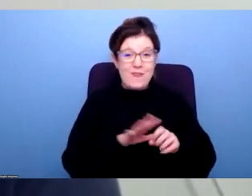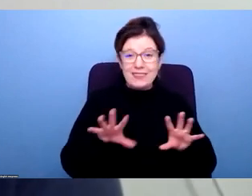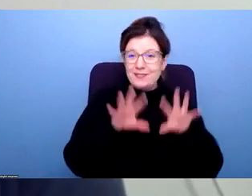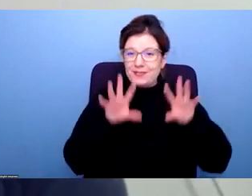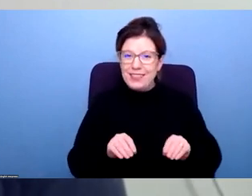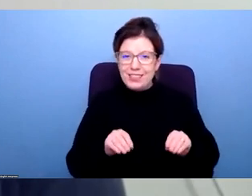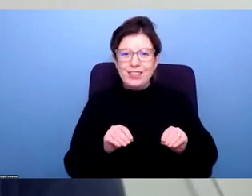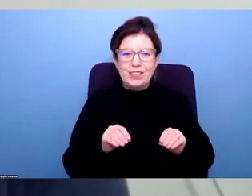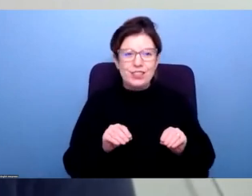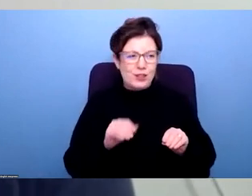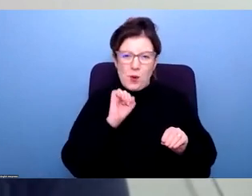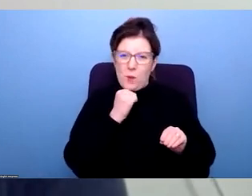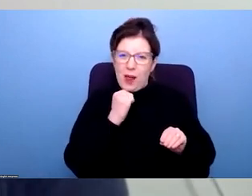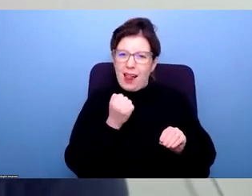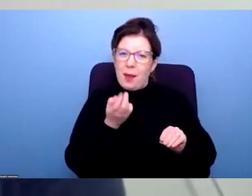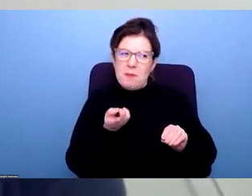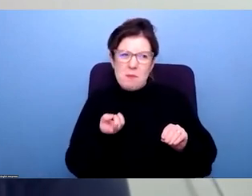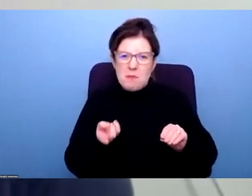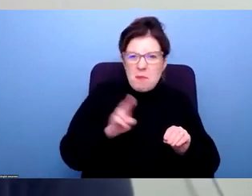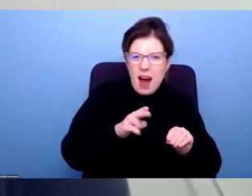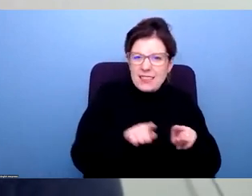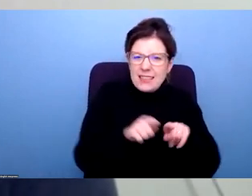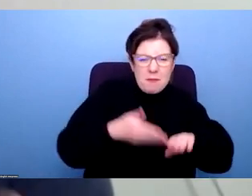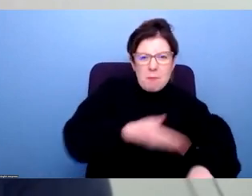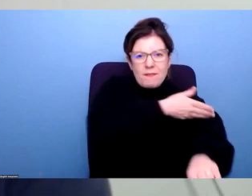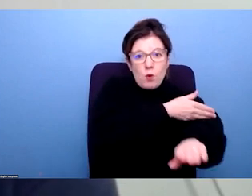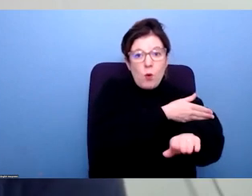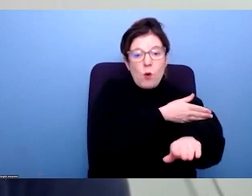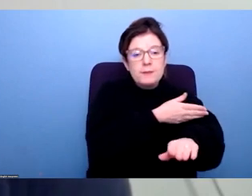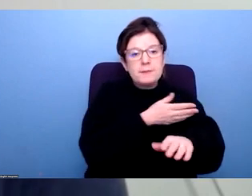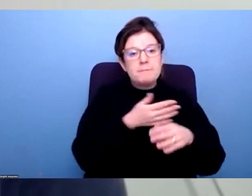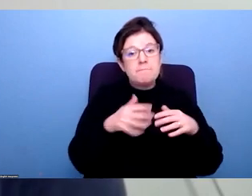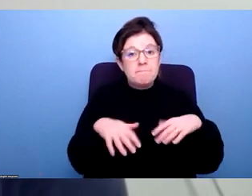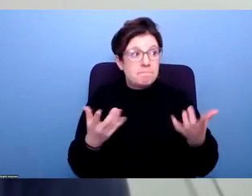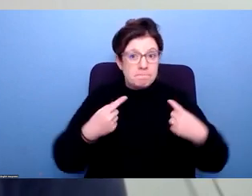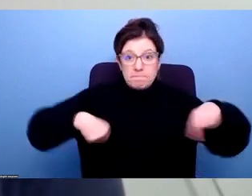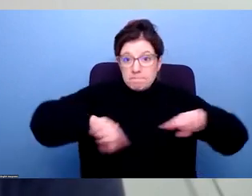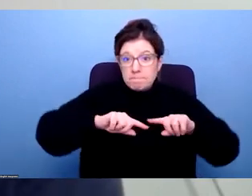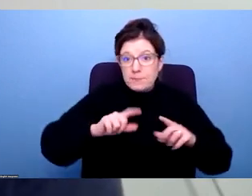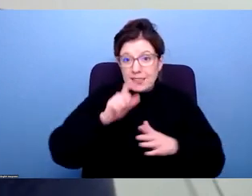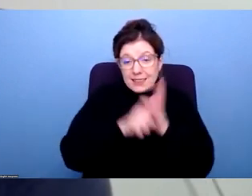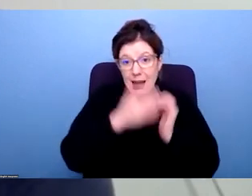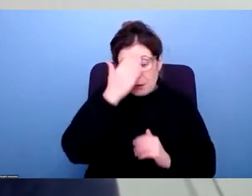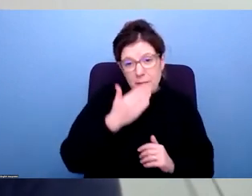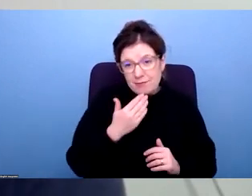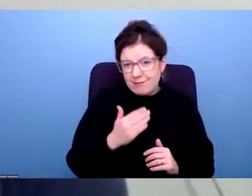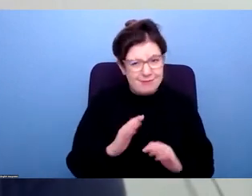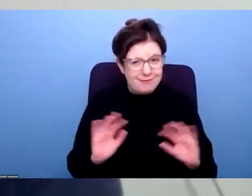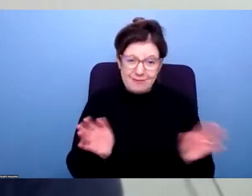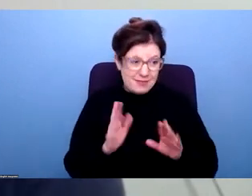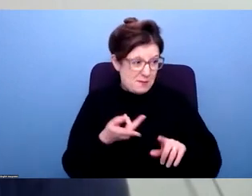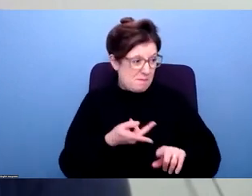going to be going back to this world that we were before. But clearly, for us as disabled people, that isn't the real story.